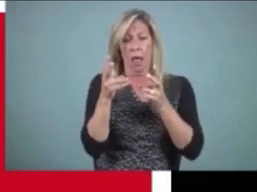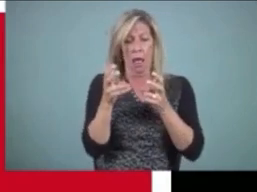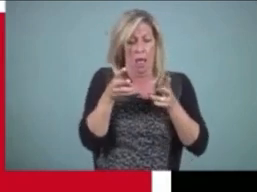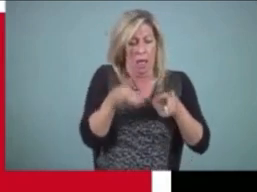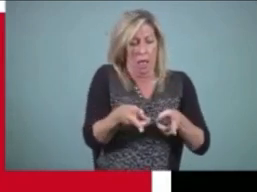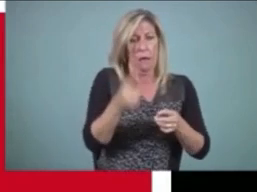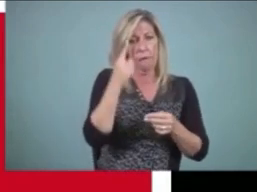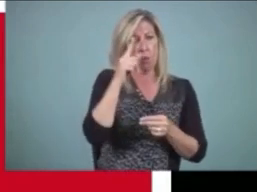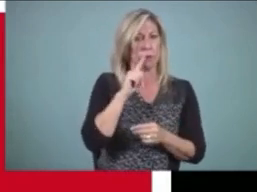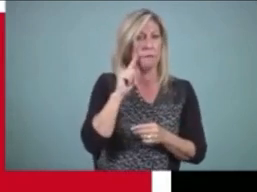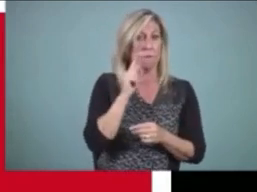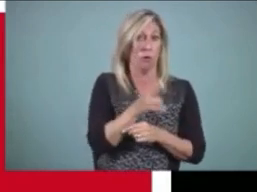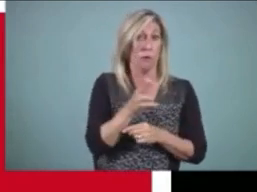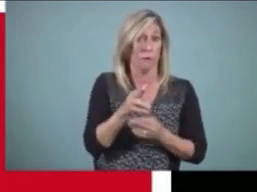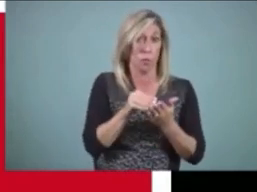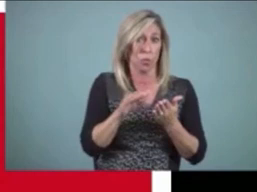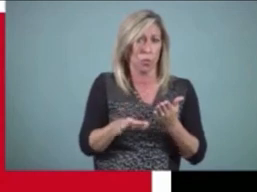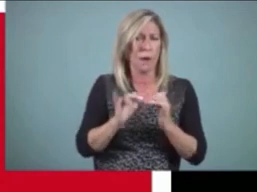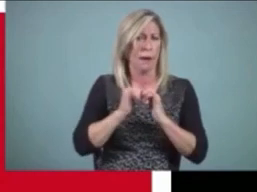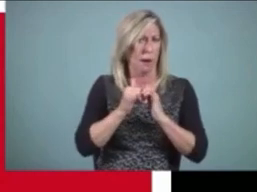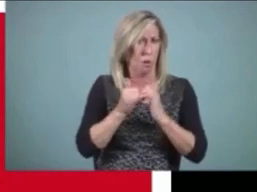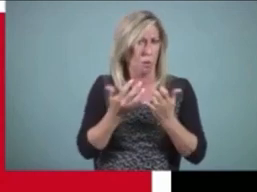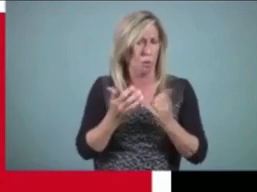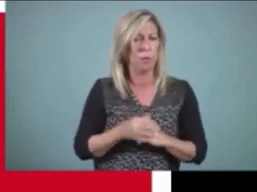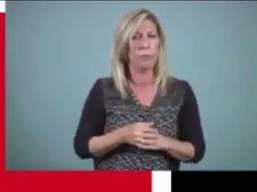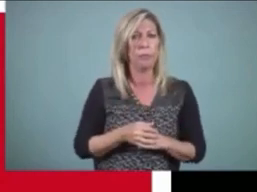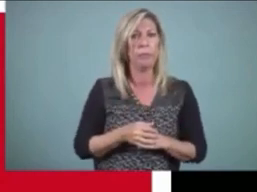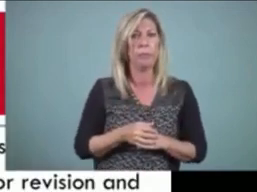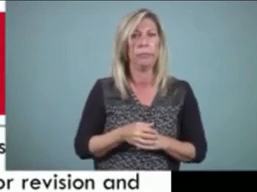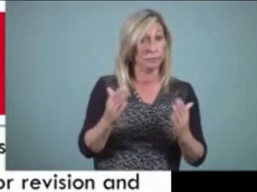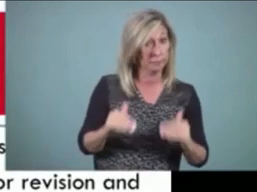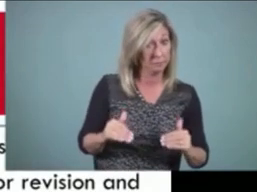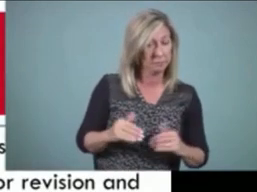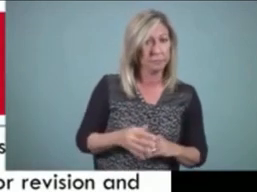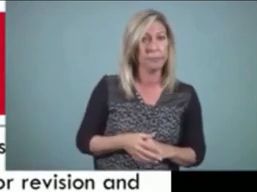are deaf or hard of hearing. Next slide, please.